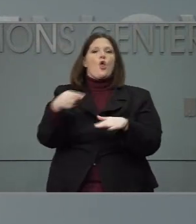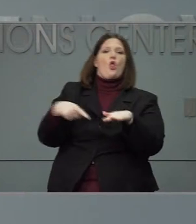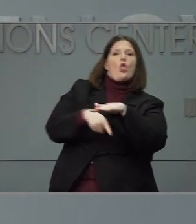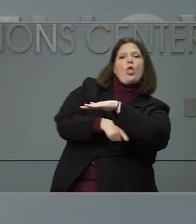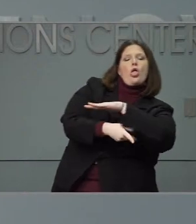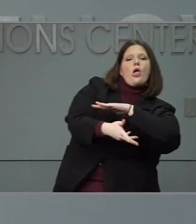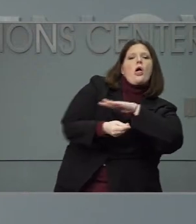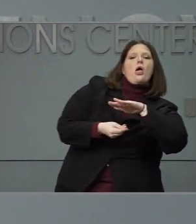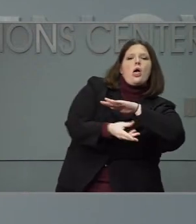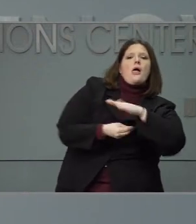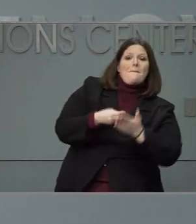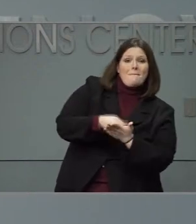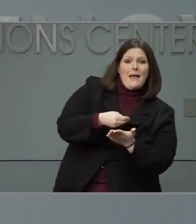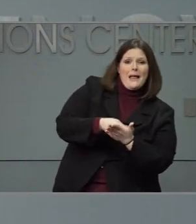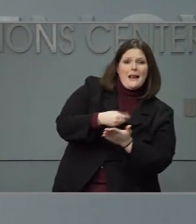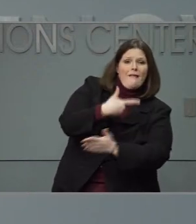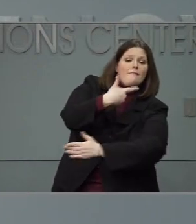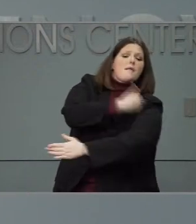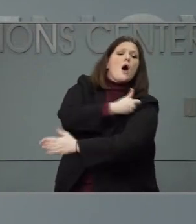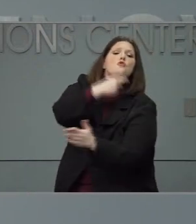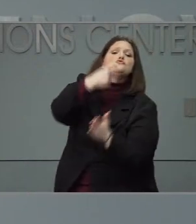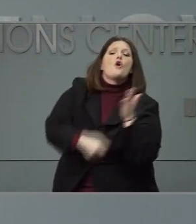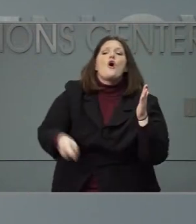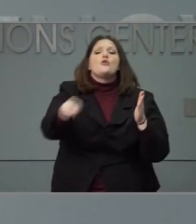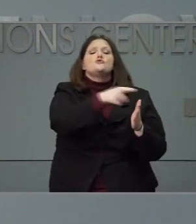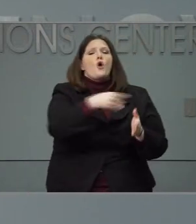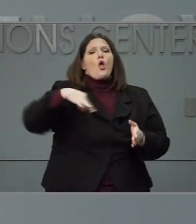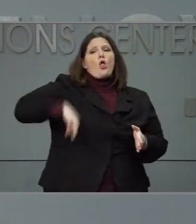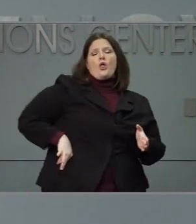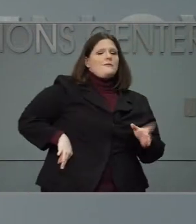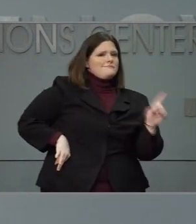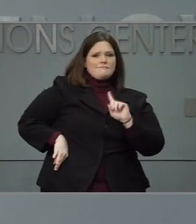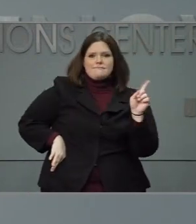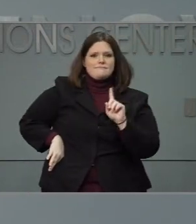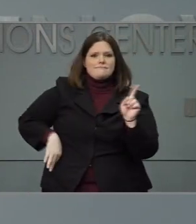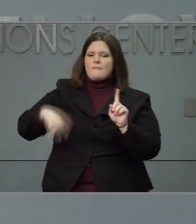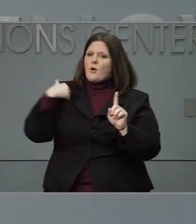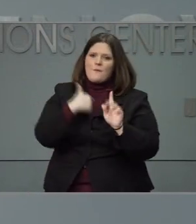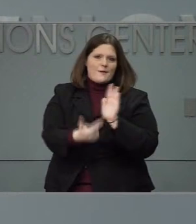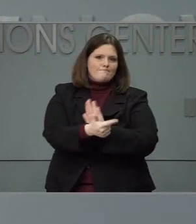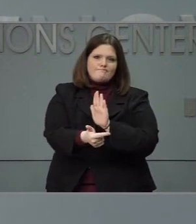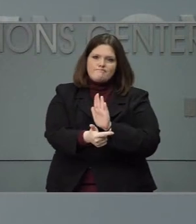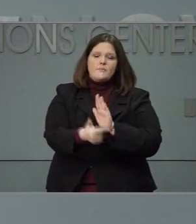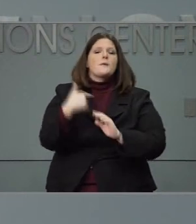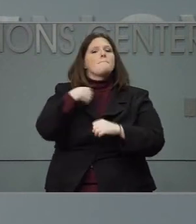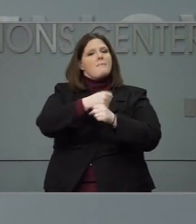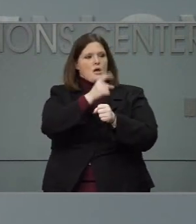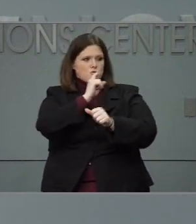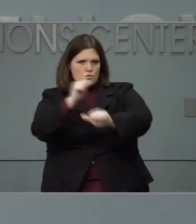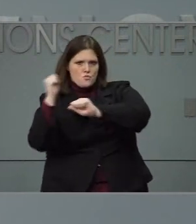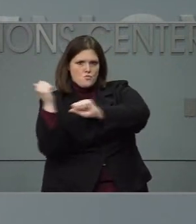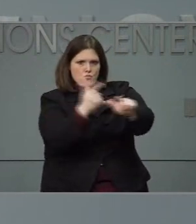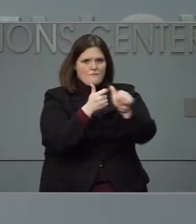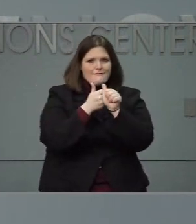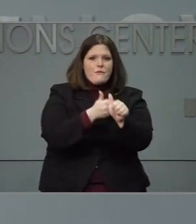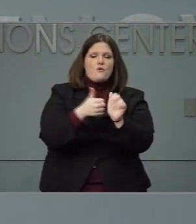recommendations back from from those boards so that we all are just playing by the same rules across our state.